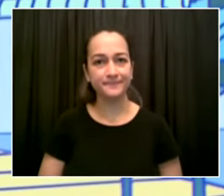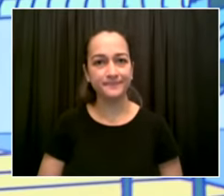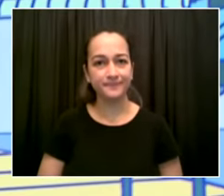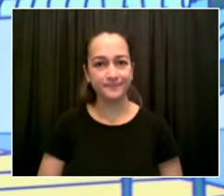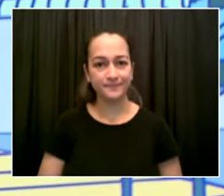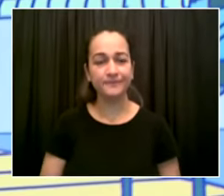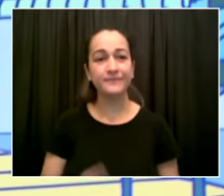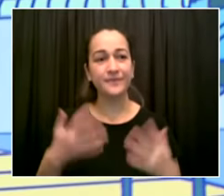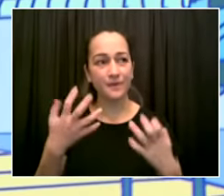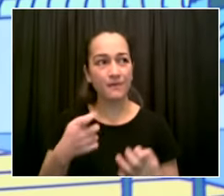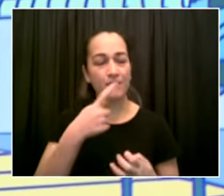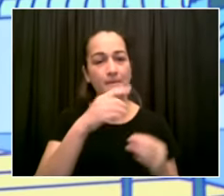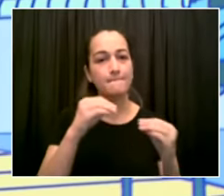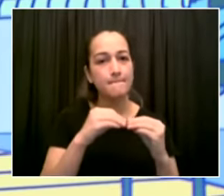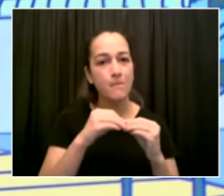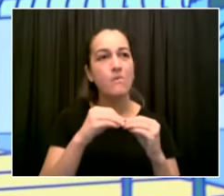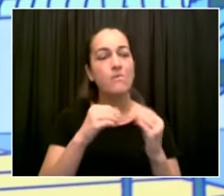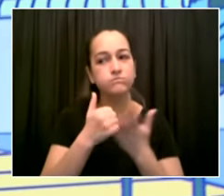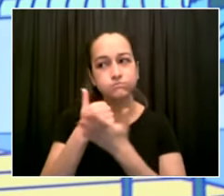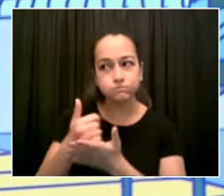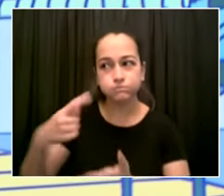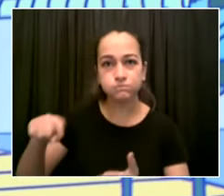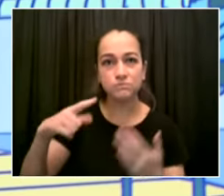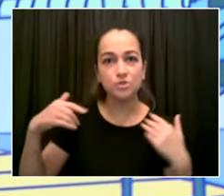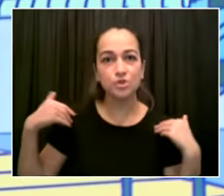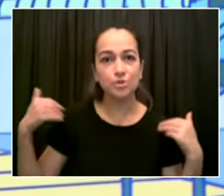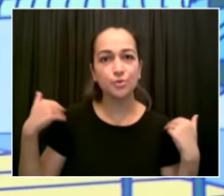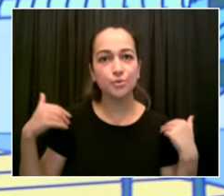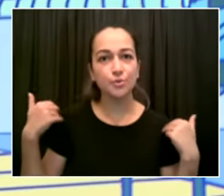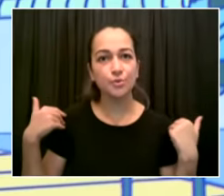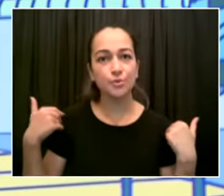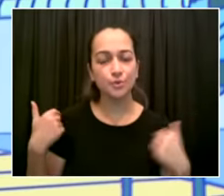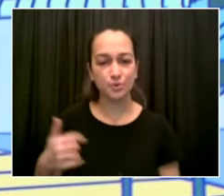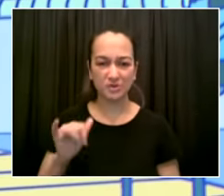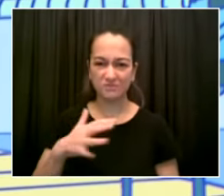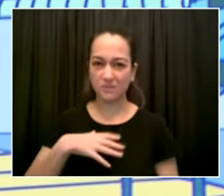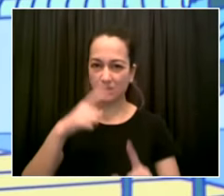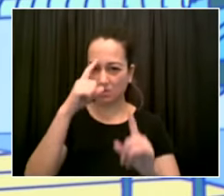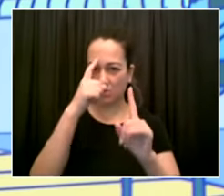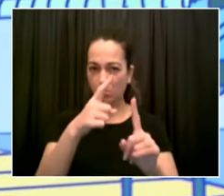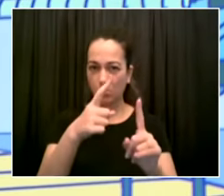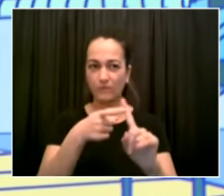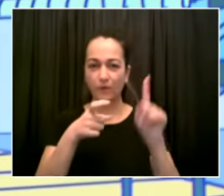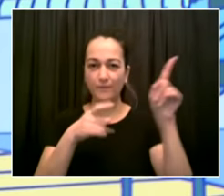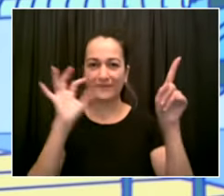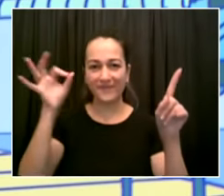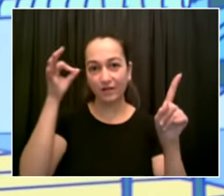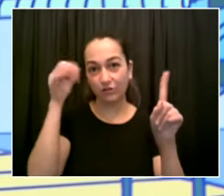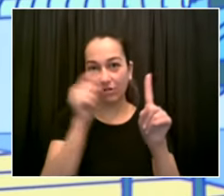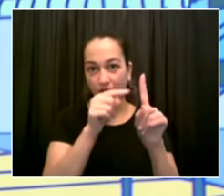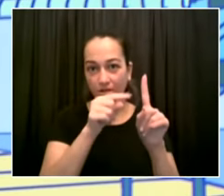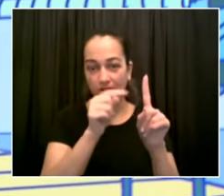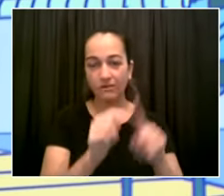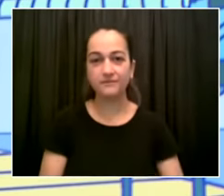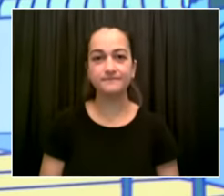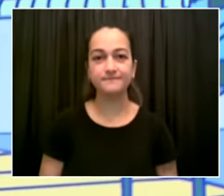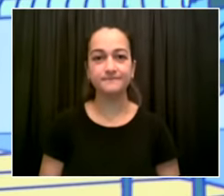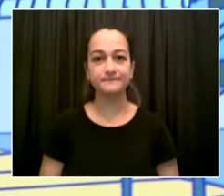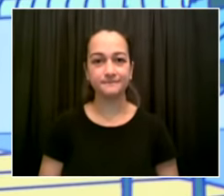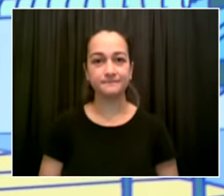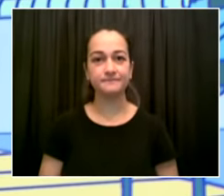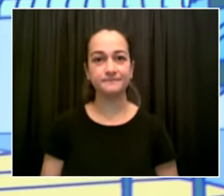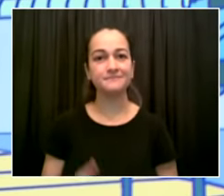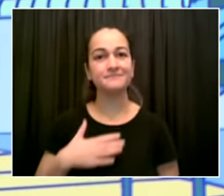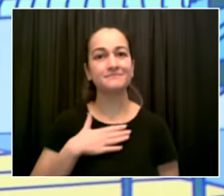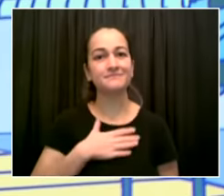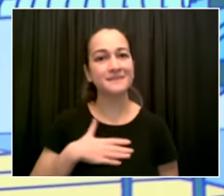one federal priority right now get the vaccine ready for 5 to 11 year olds we need our kids back in schools we need every school